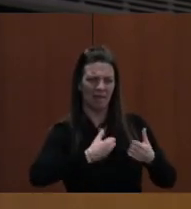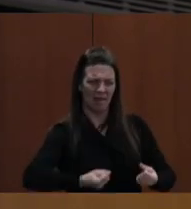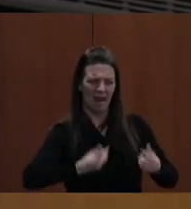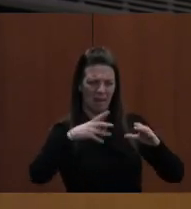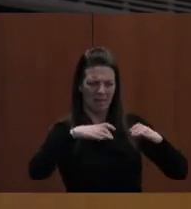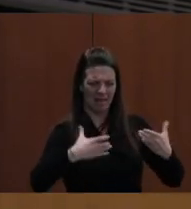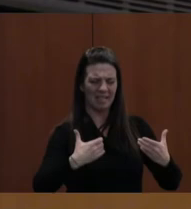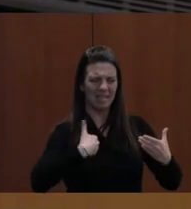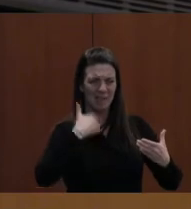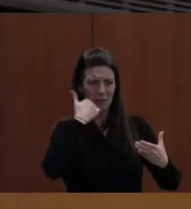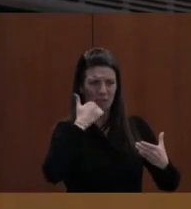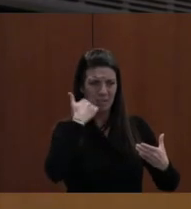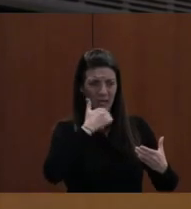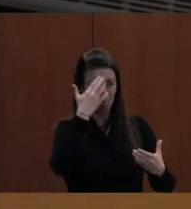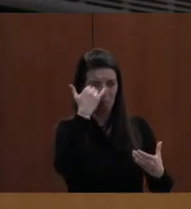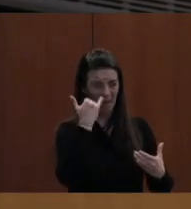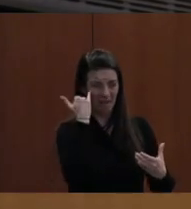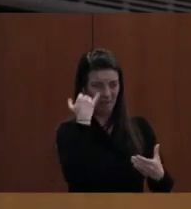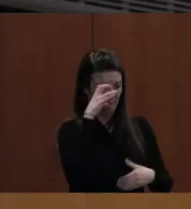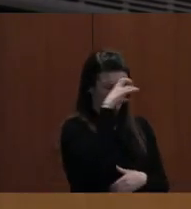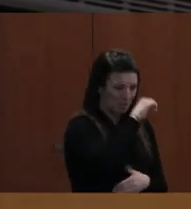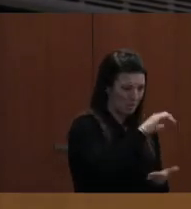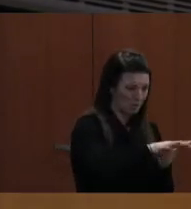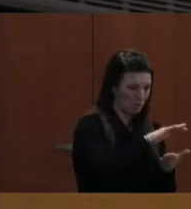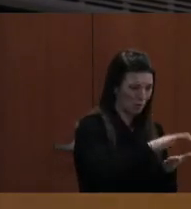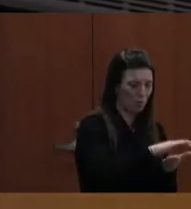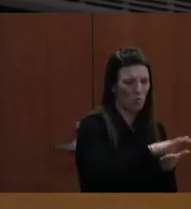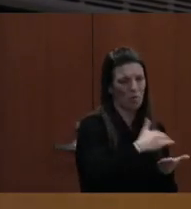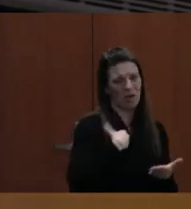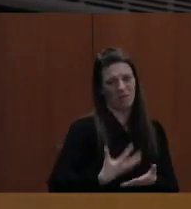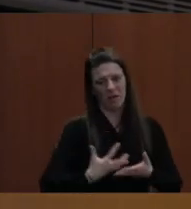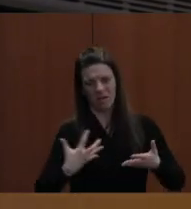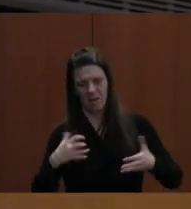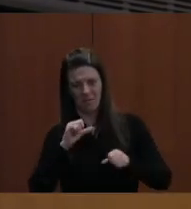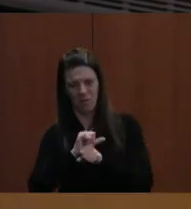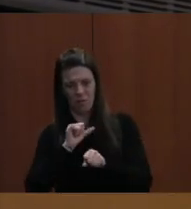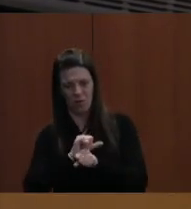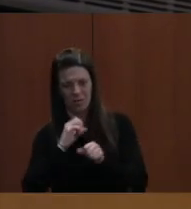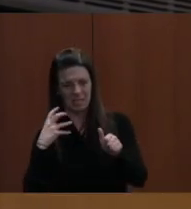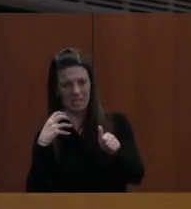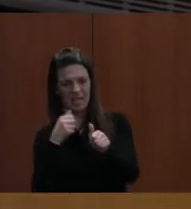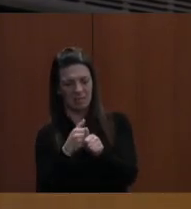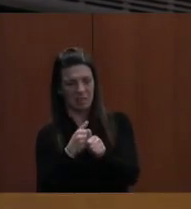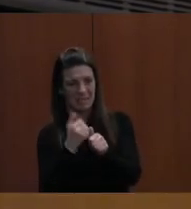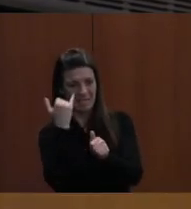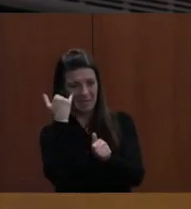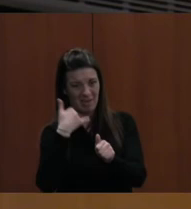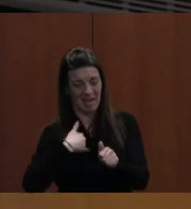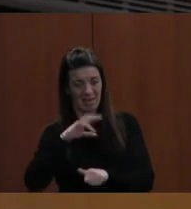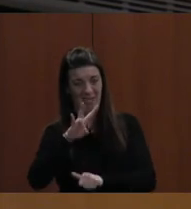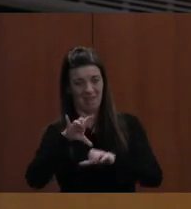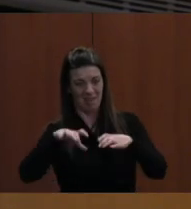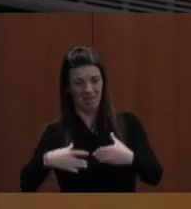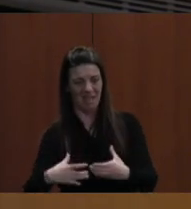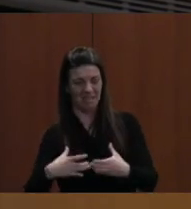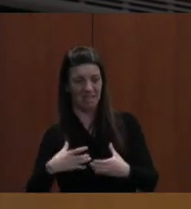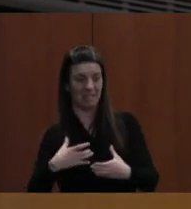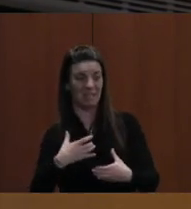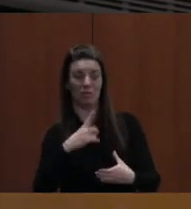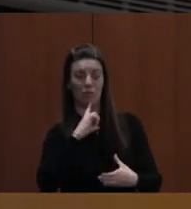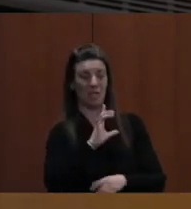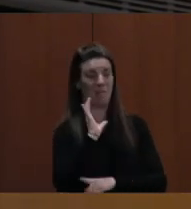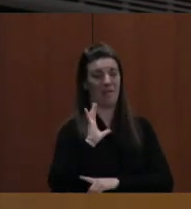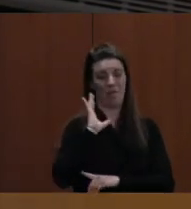because you have to make up so much in a short period of time and when you had that seven-period, didn't. It just seems like when I was in school, we didn't have as many